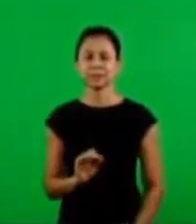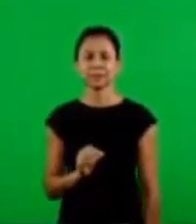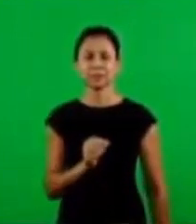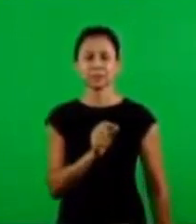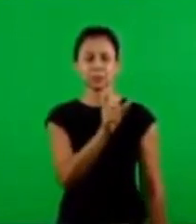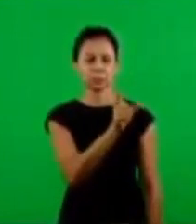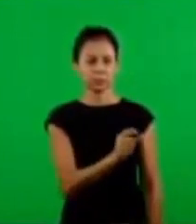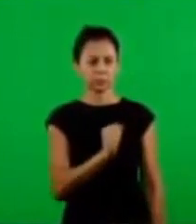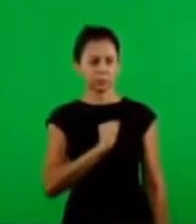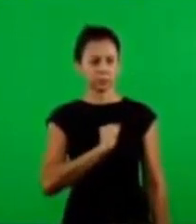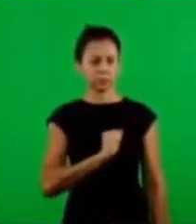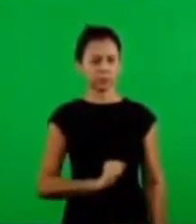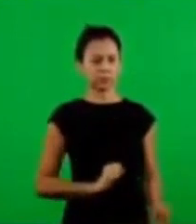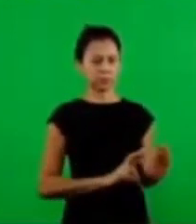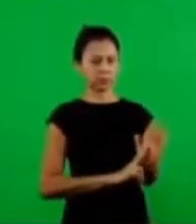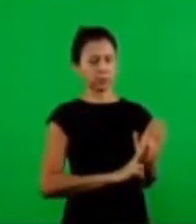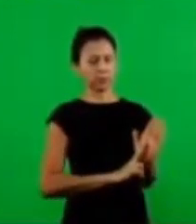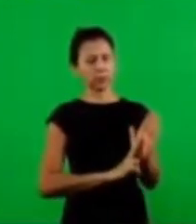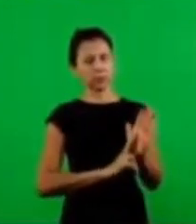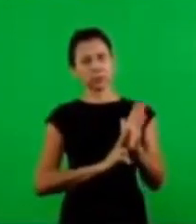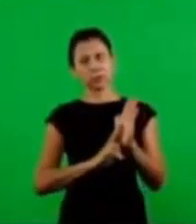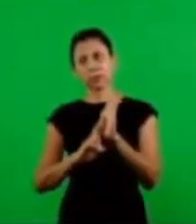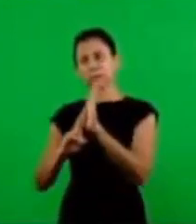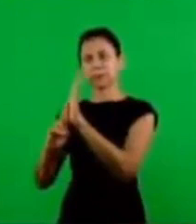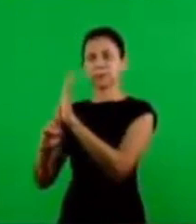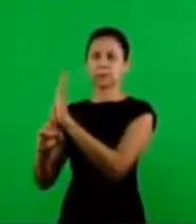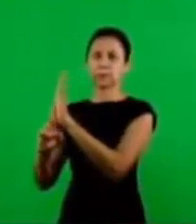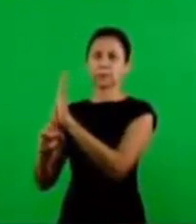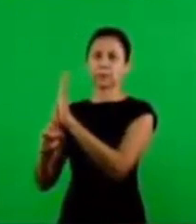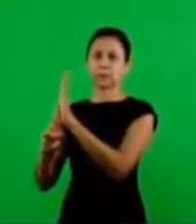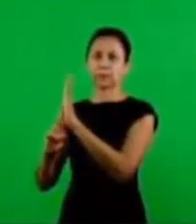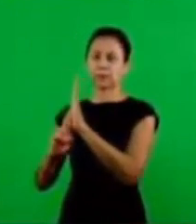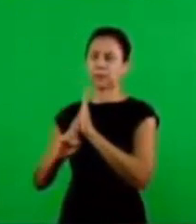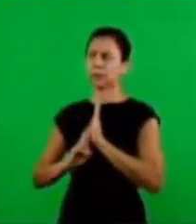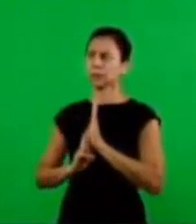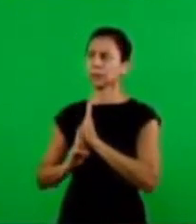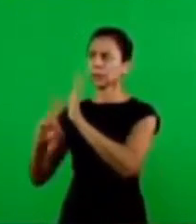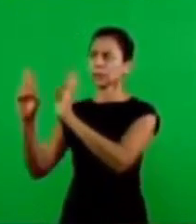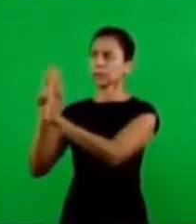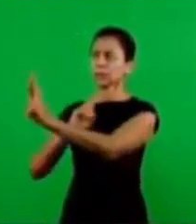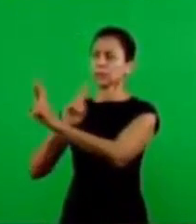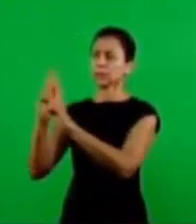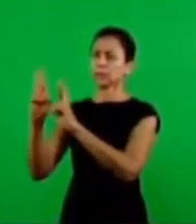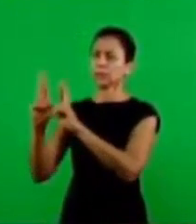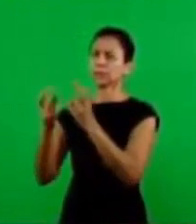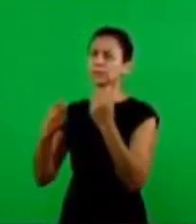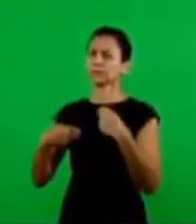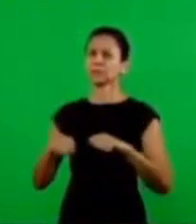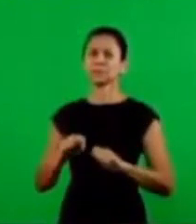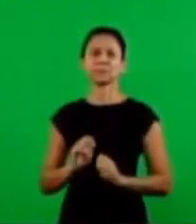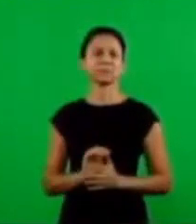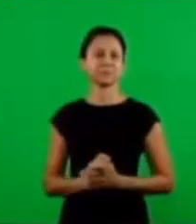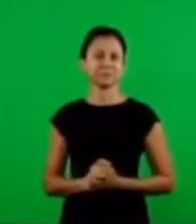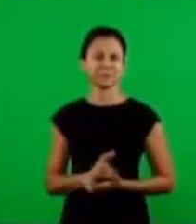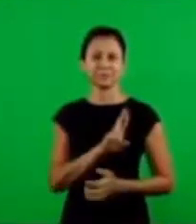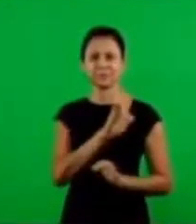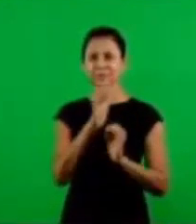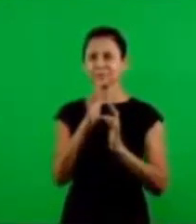It is no longer necessary for a priest to be the intermediary between our relationship with God.